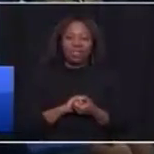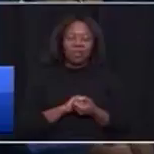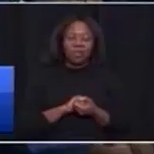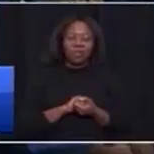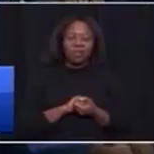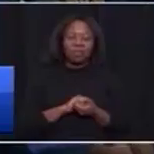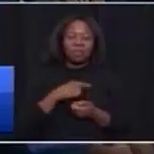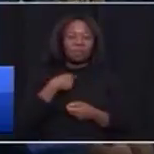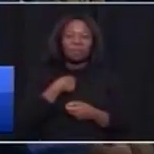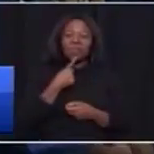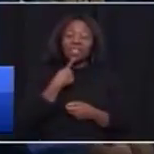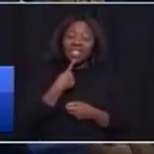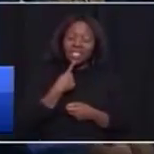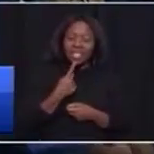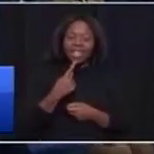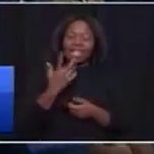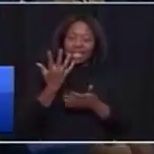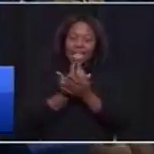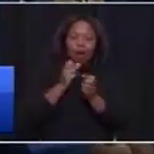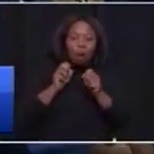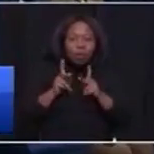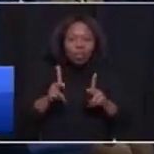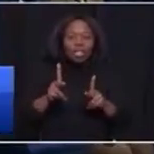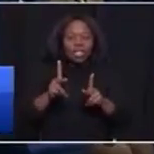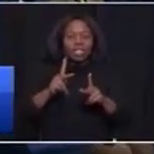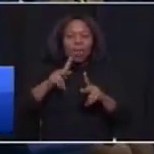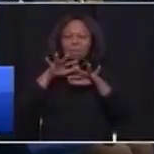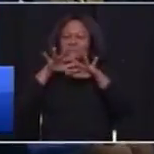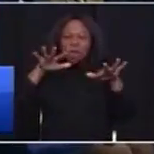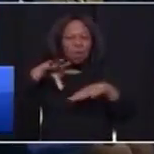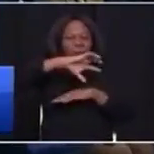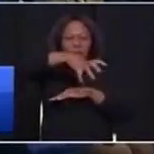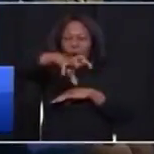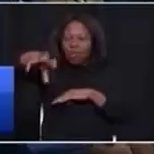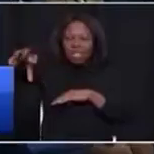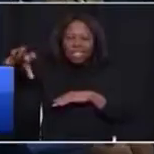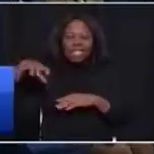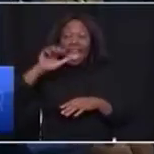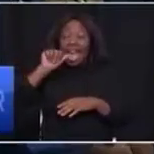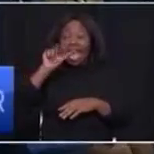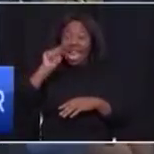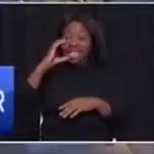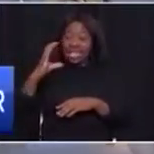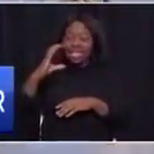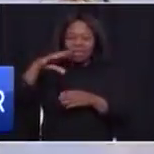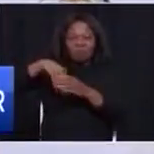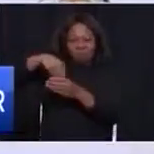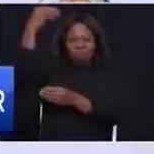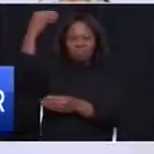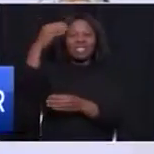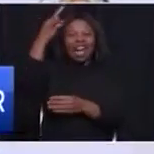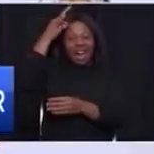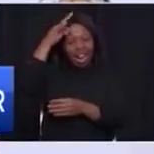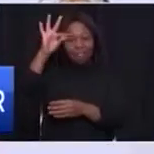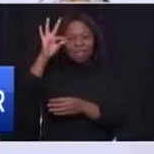let me take this opportunity to thank the people of our province for electing the ANC as the governing party in Haute